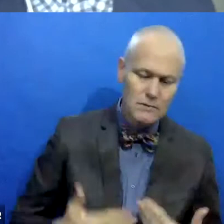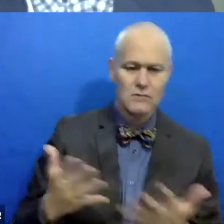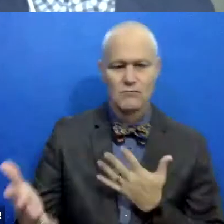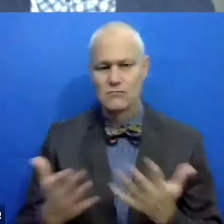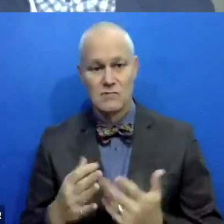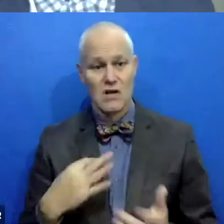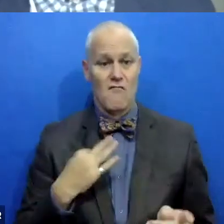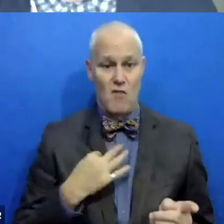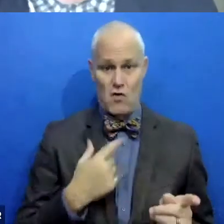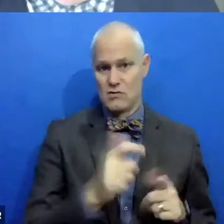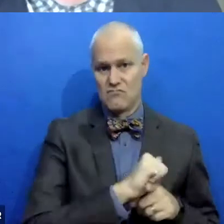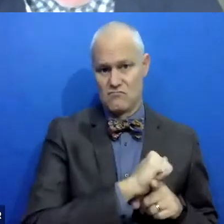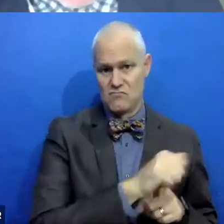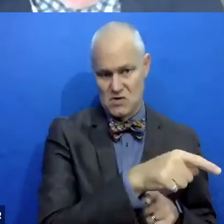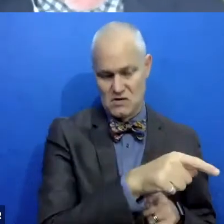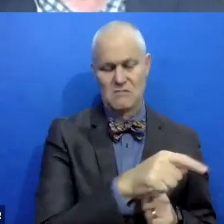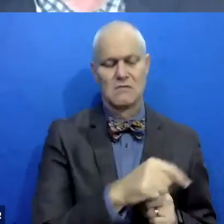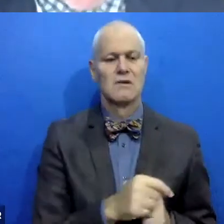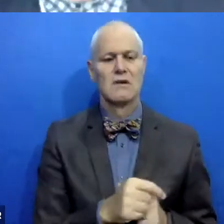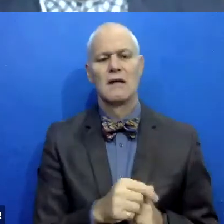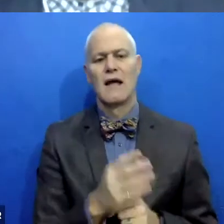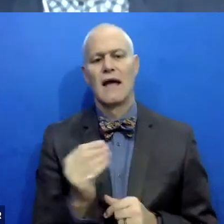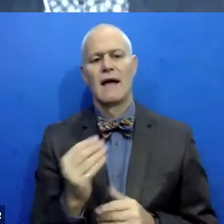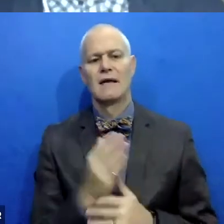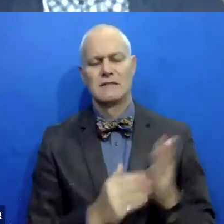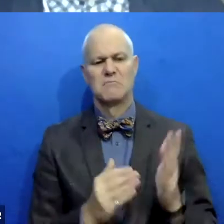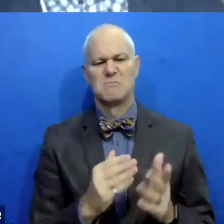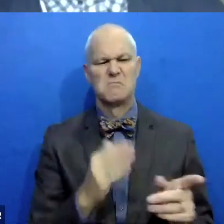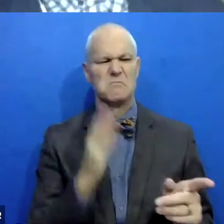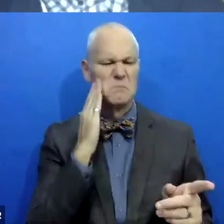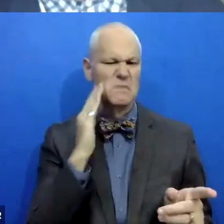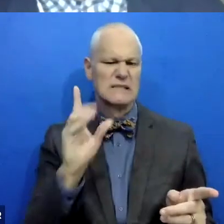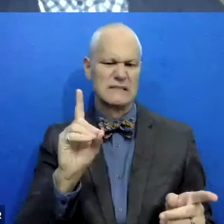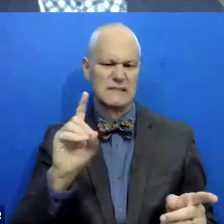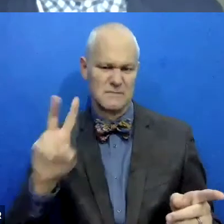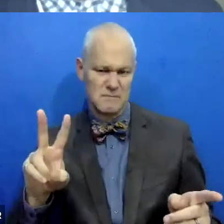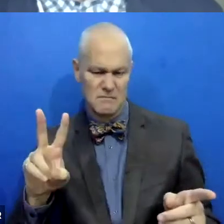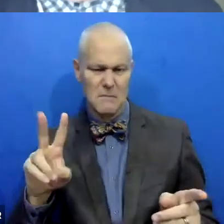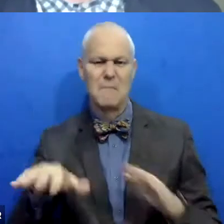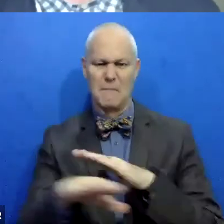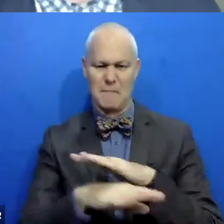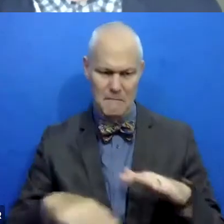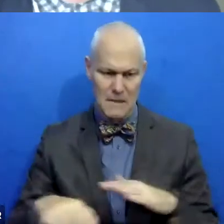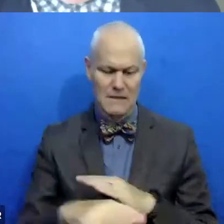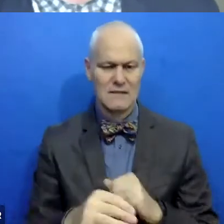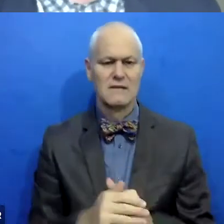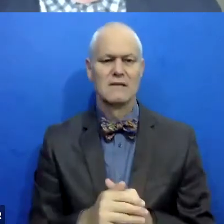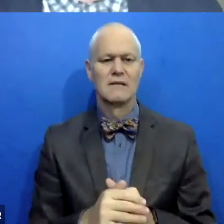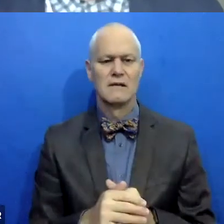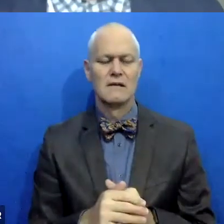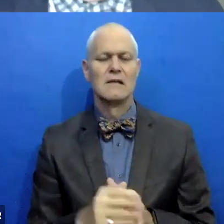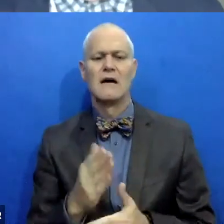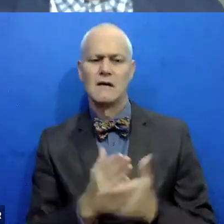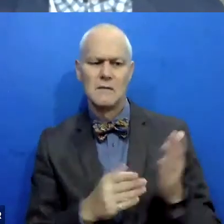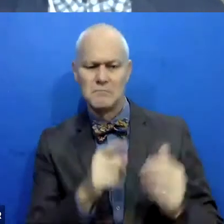trained, uh, in some, uh, domestic domestic violence basics and nuances, trained in,